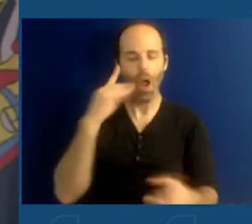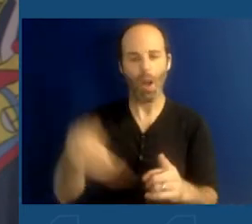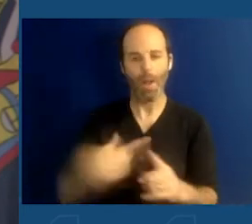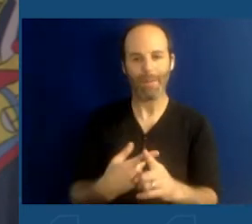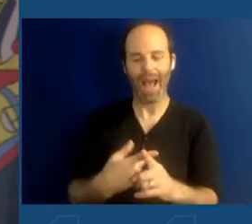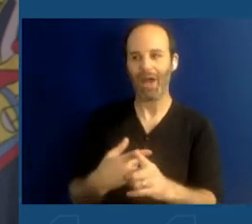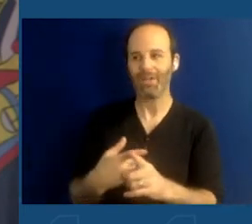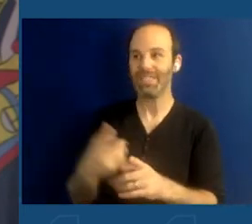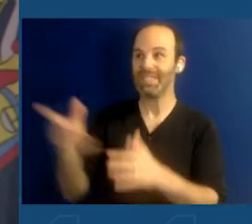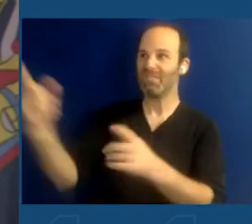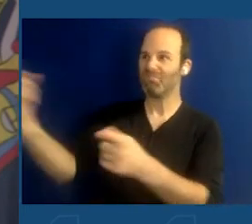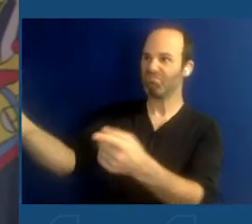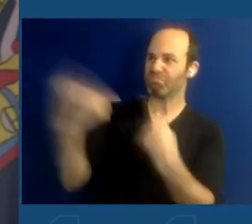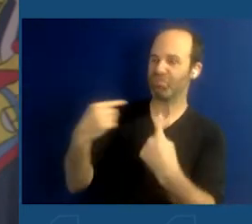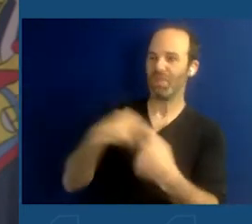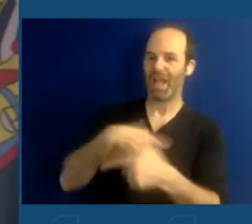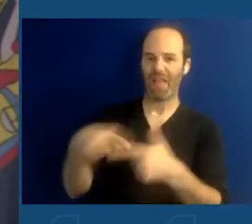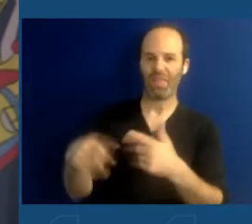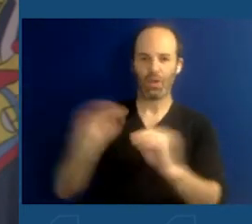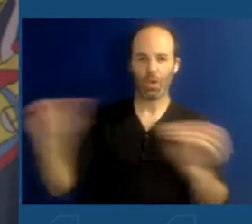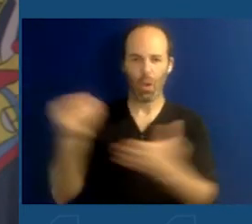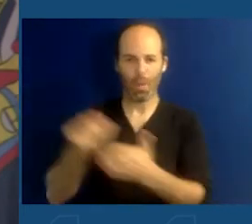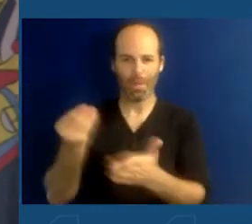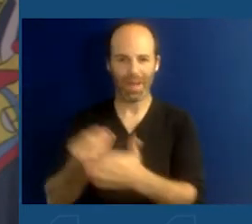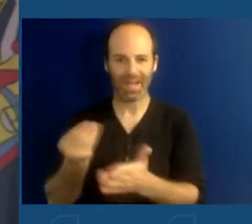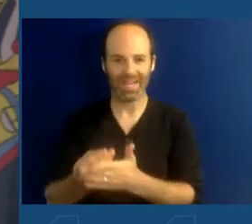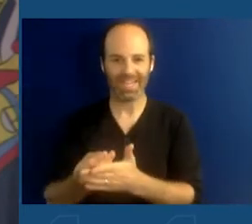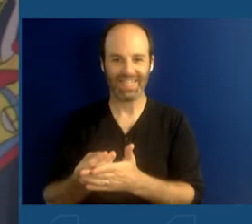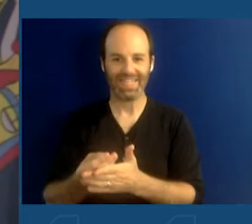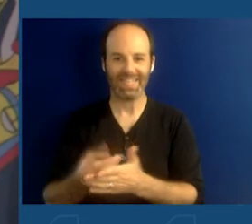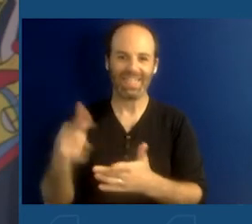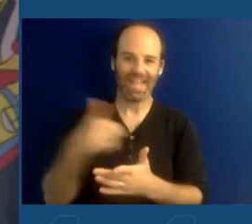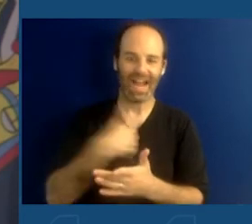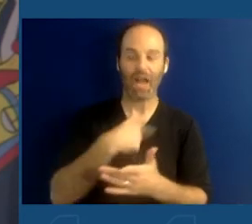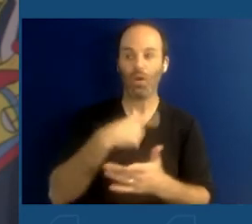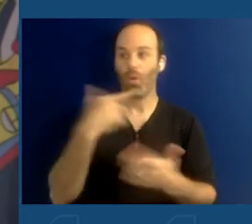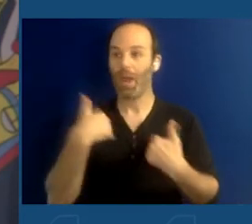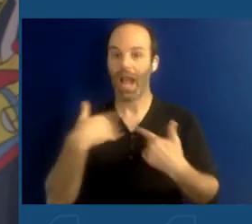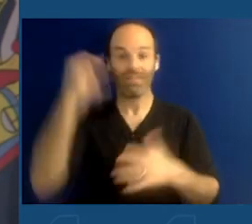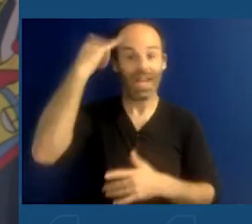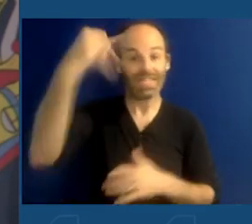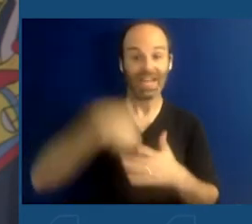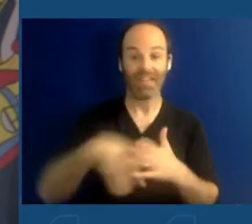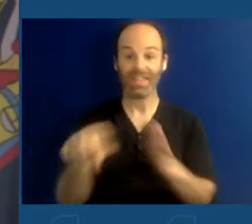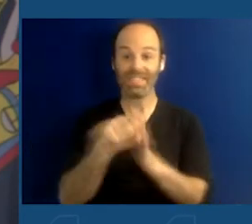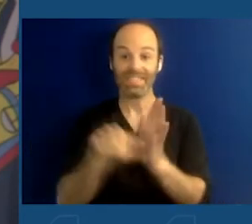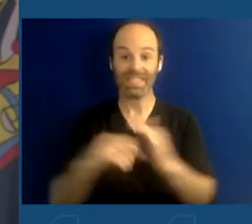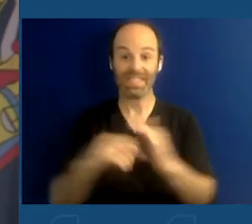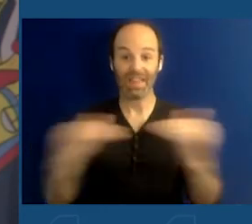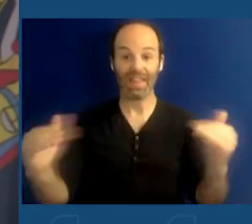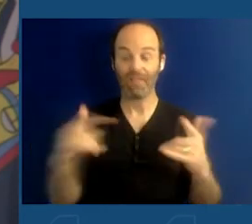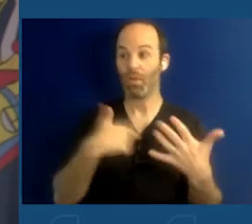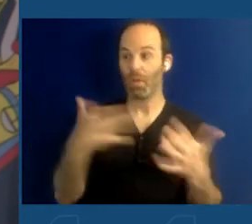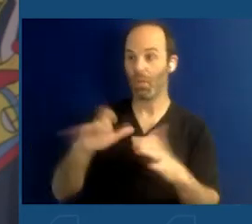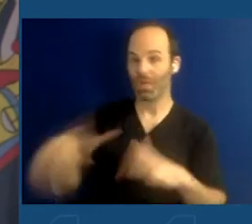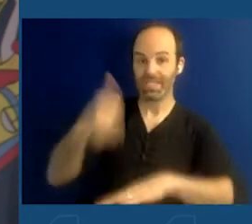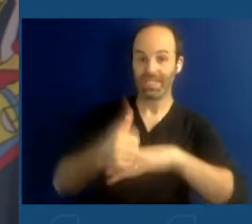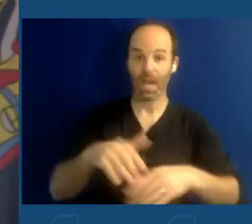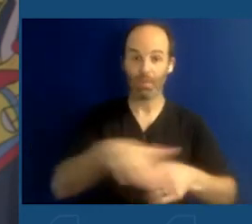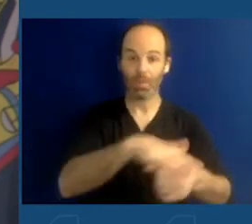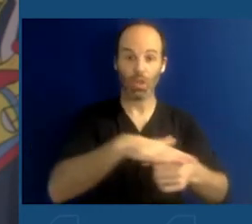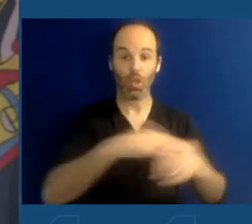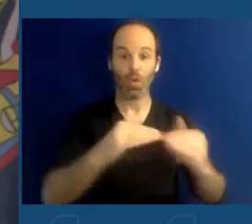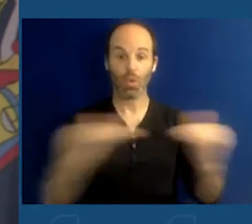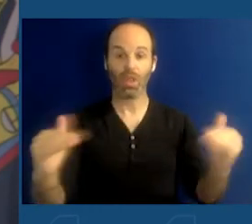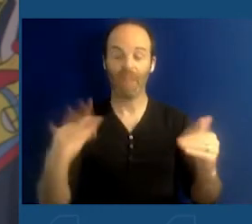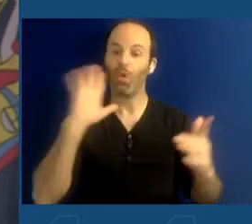in local government. And every time we have an idea at the state level we think is important to share and implement at the local level, I want to make sure there's money